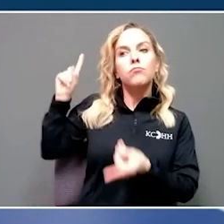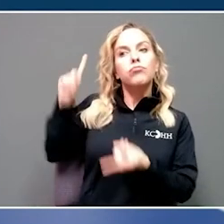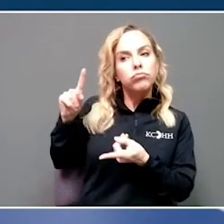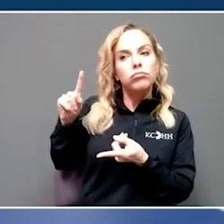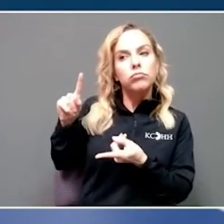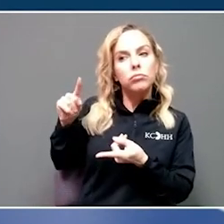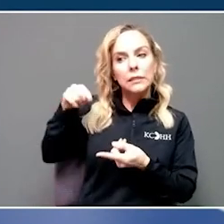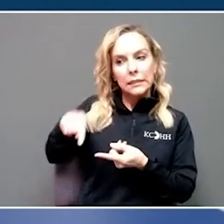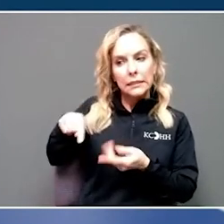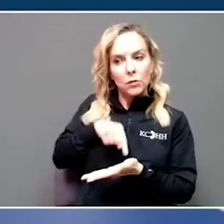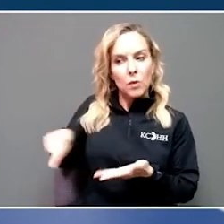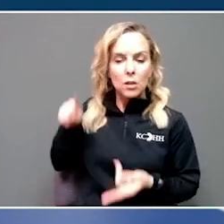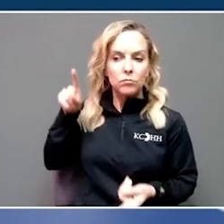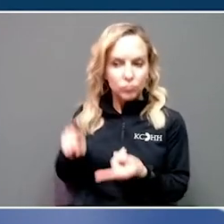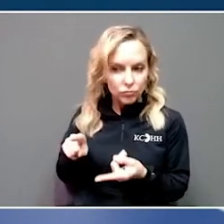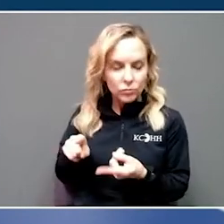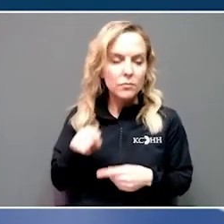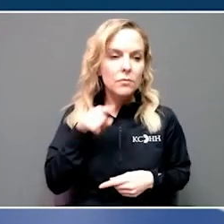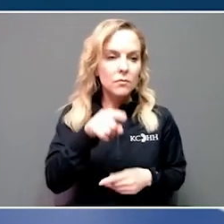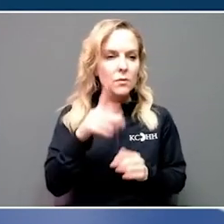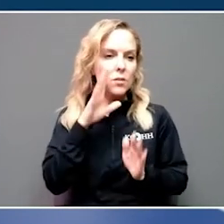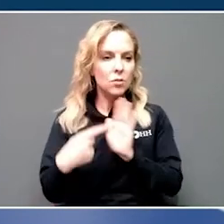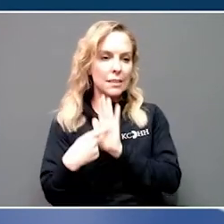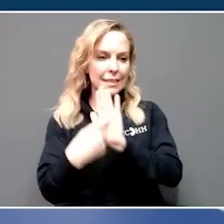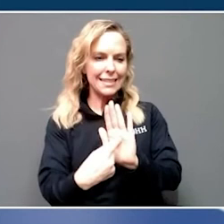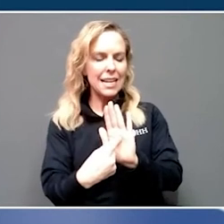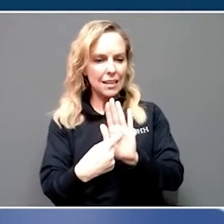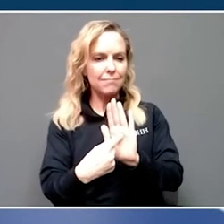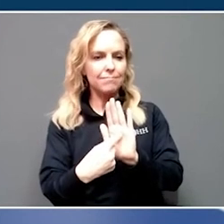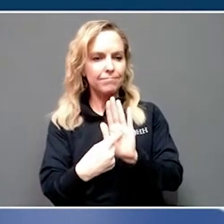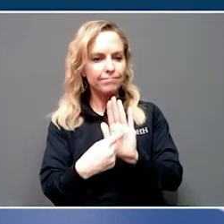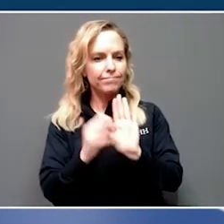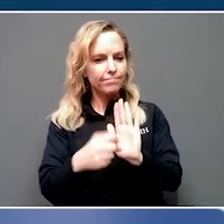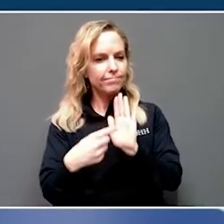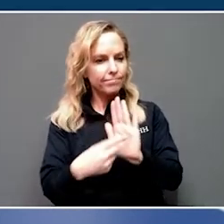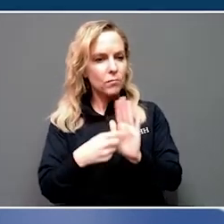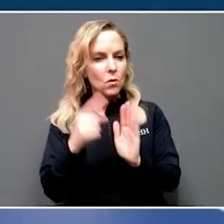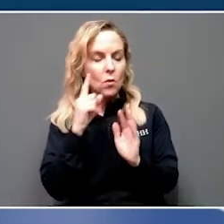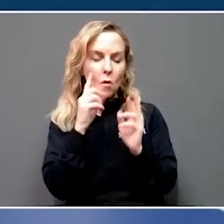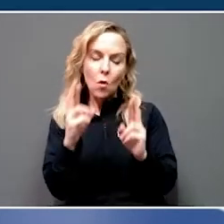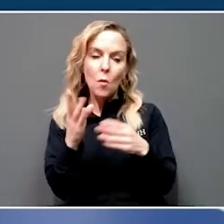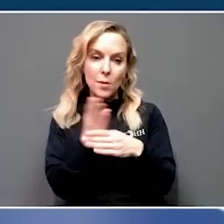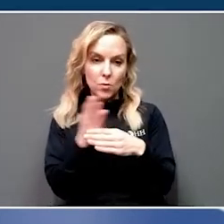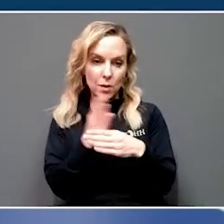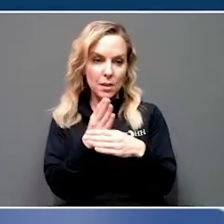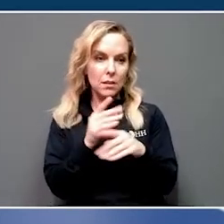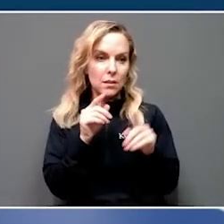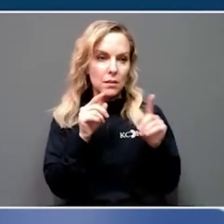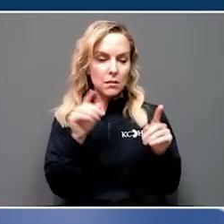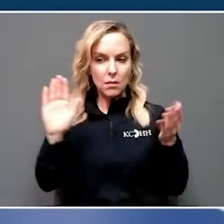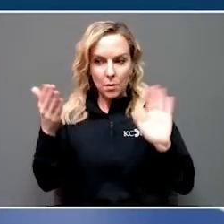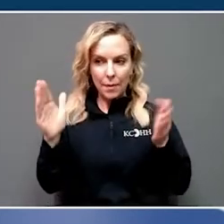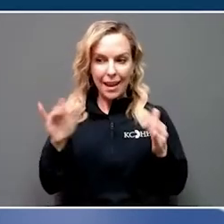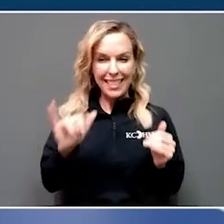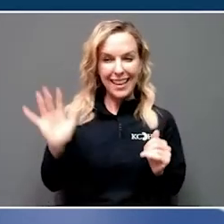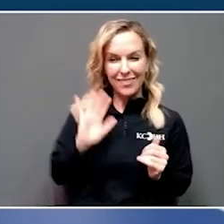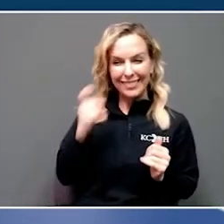The state's positivity rate has now fallen below 29 percent, down from more than 33 percent last week. of